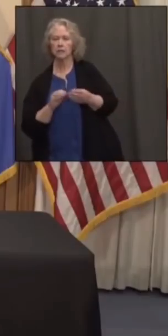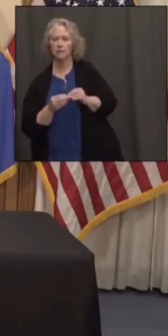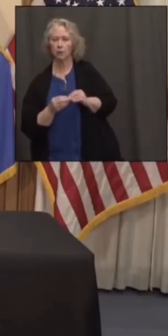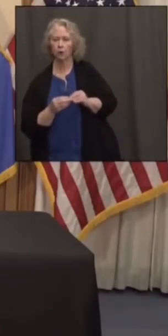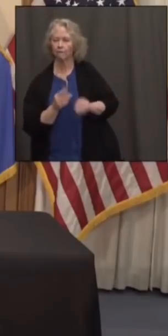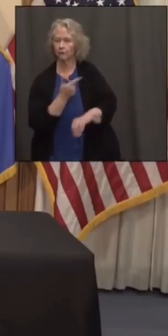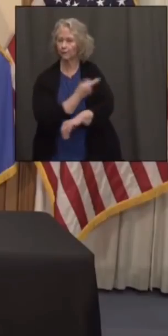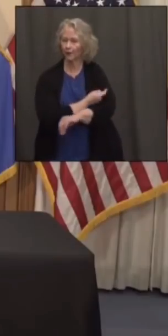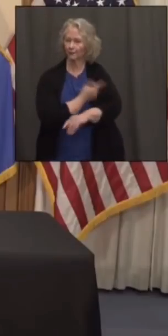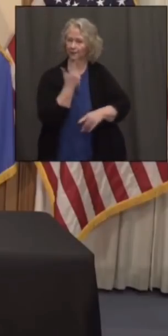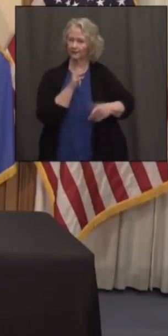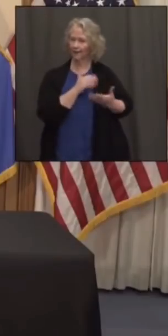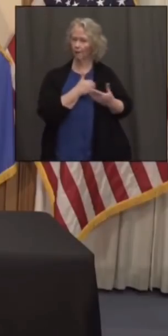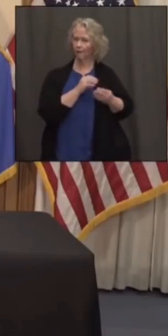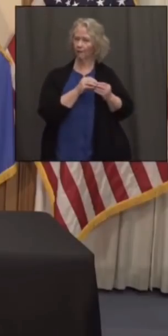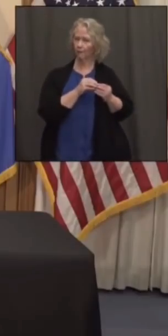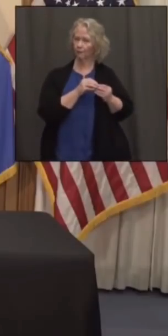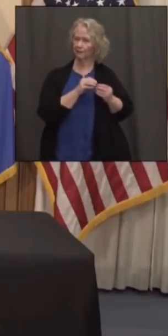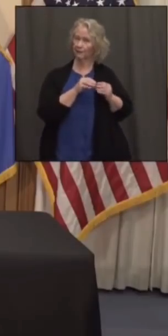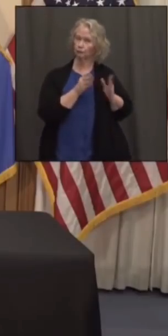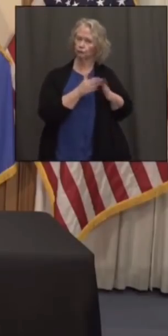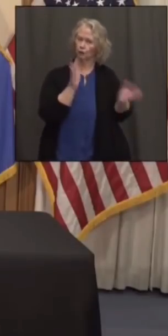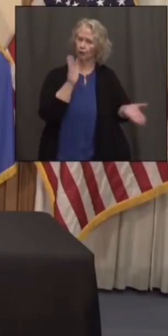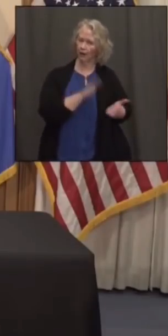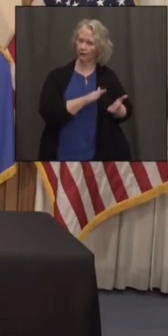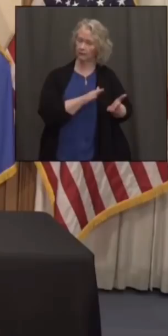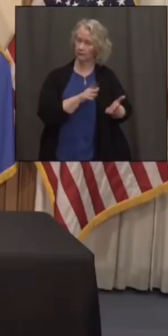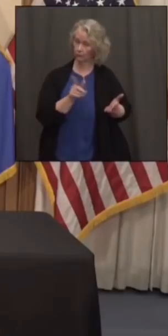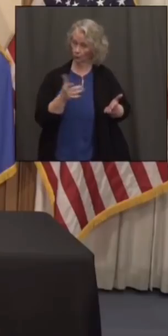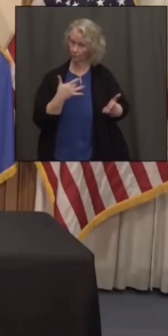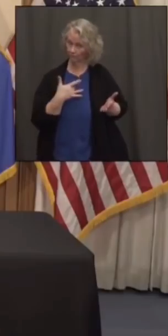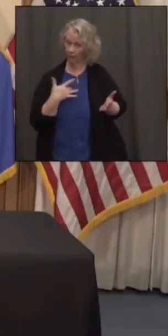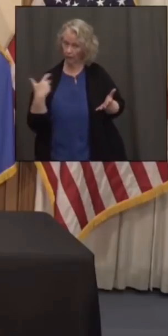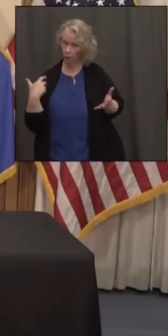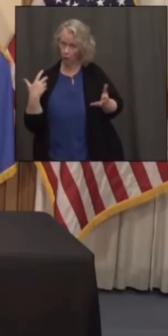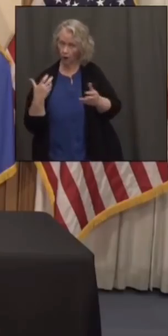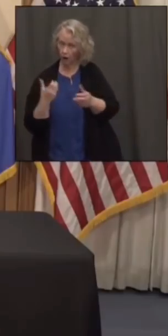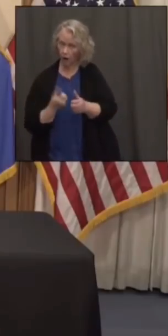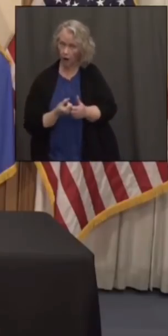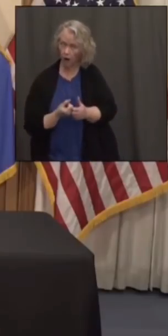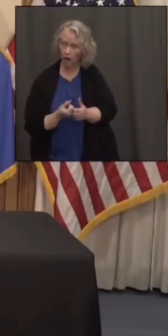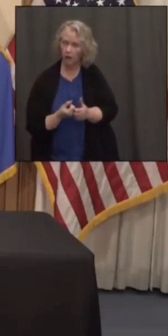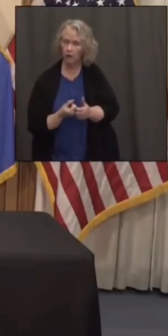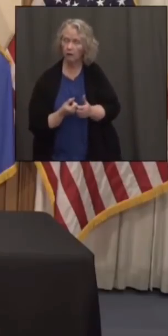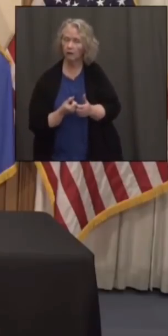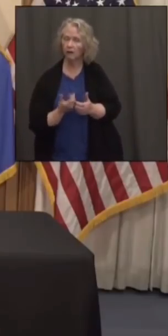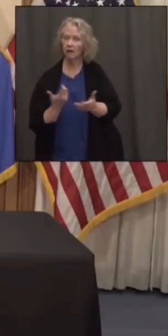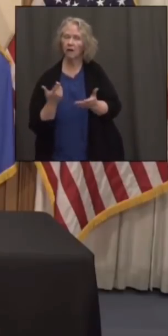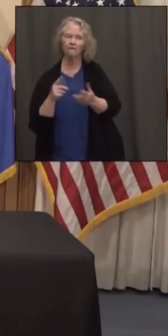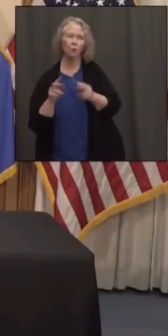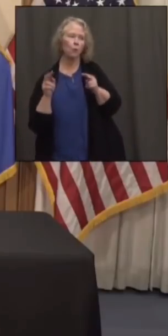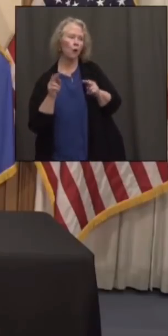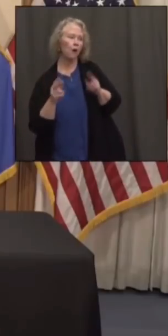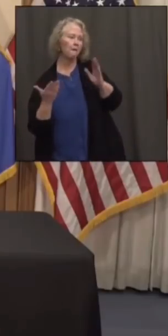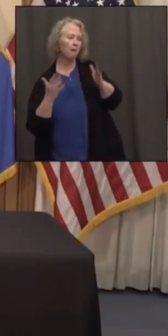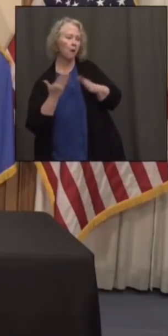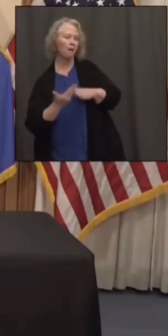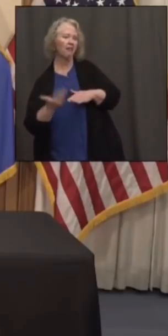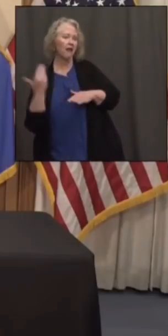Are we catching up on that overall, do you think? Or where are we, you know, when you look at it from a month ago,